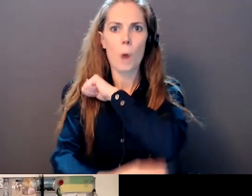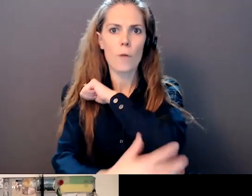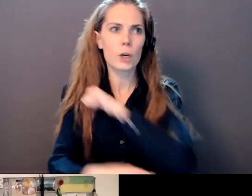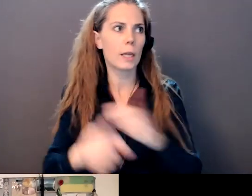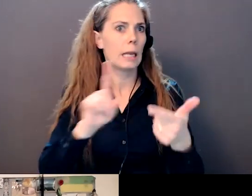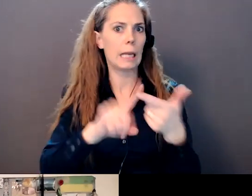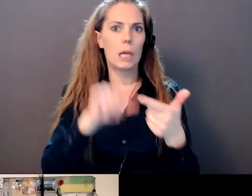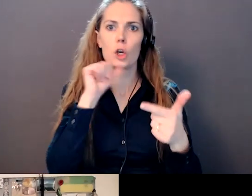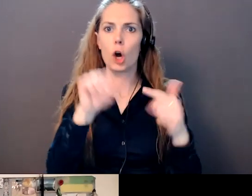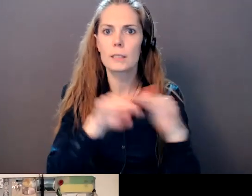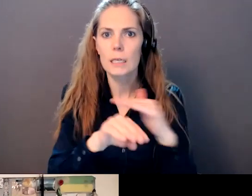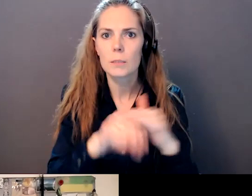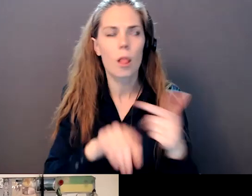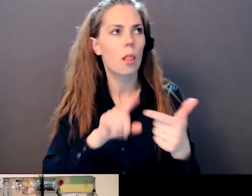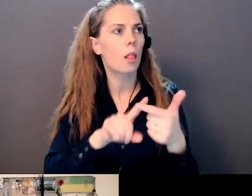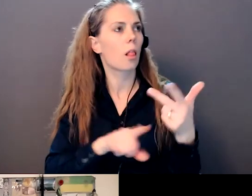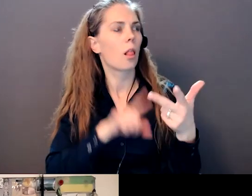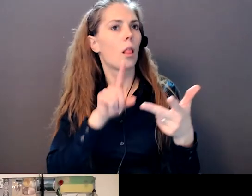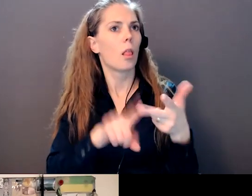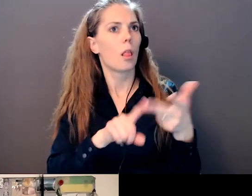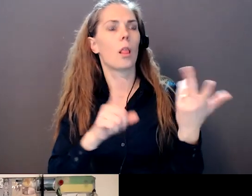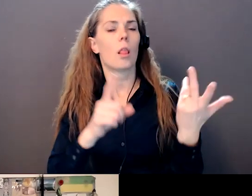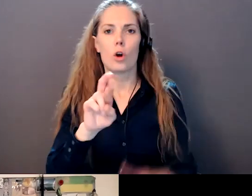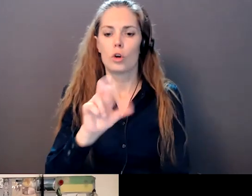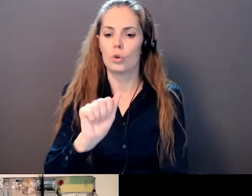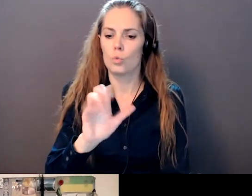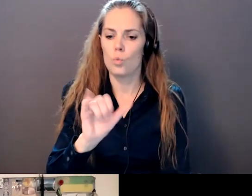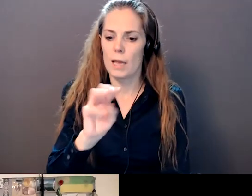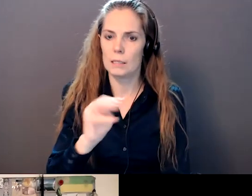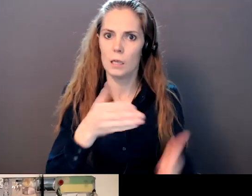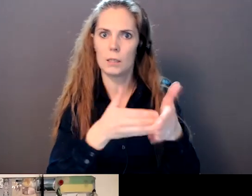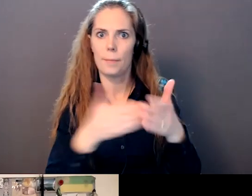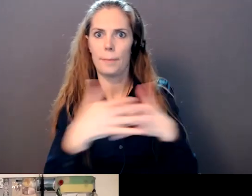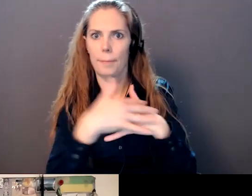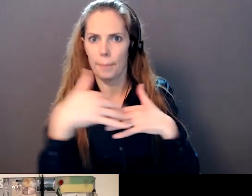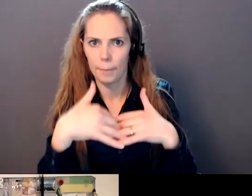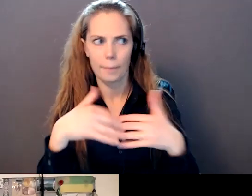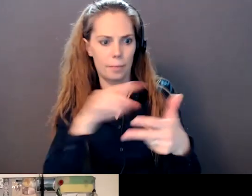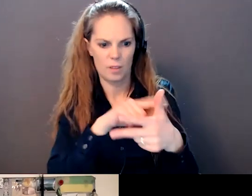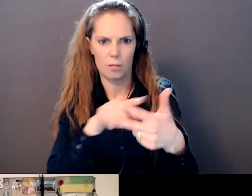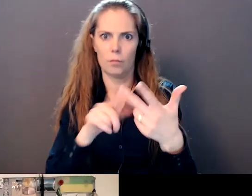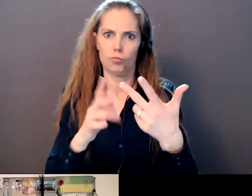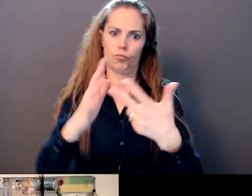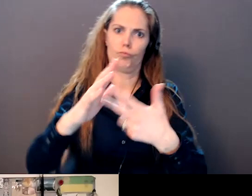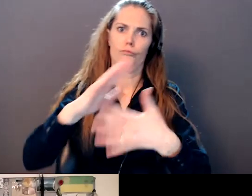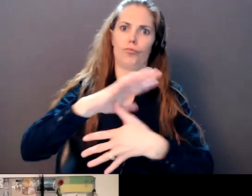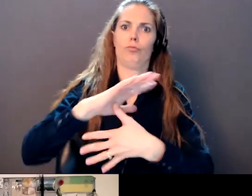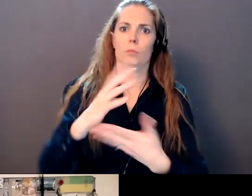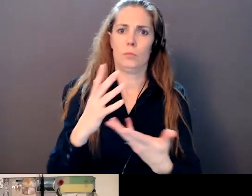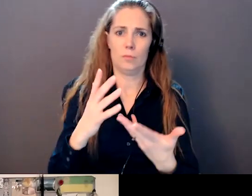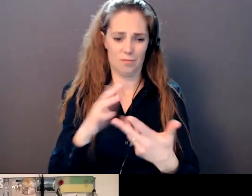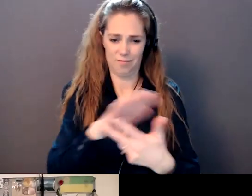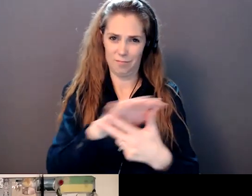talk about anti-Indigenous racism, all those things that, you know, leadership within communities and the community itself have to deal with.